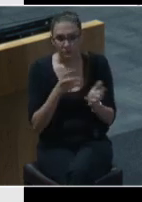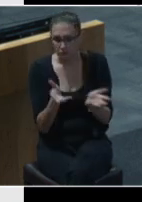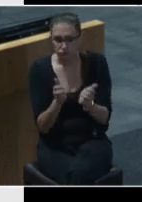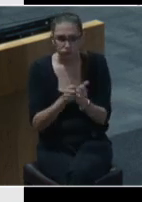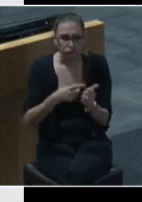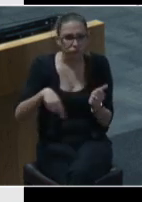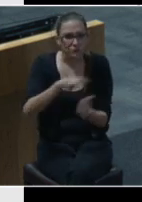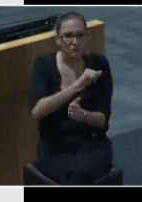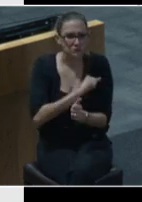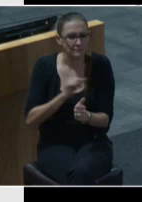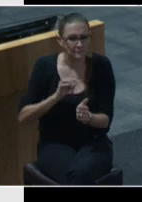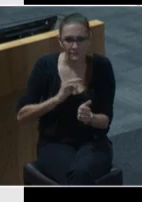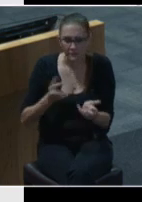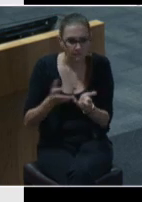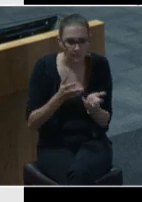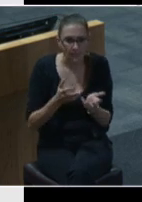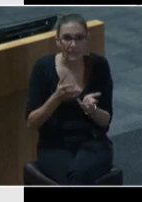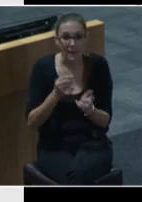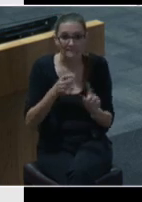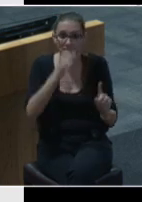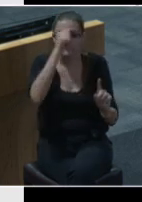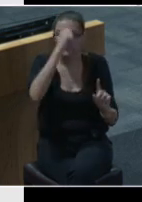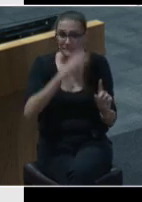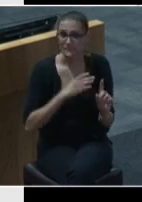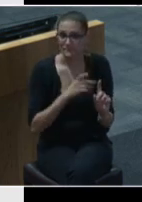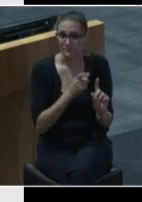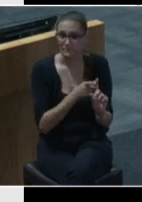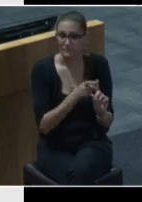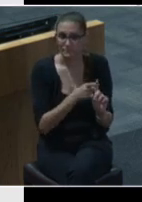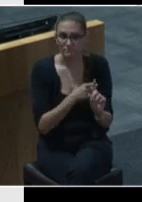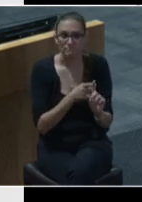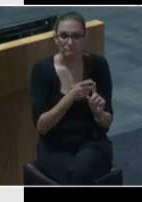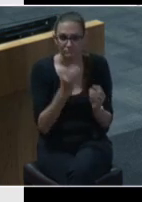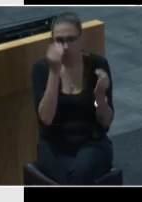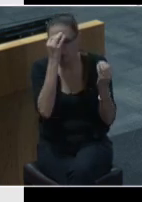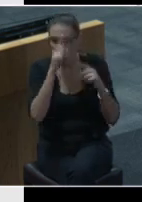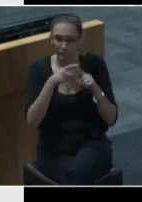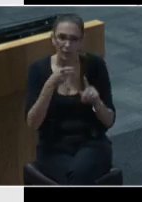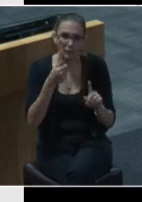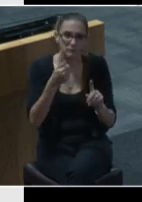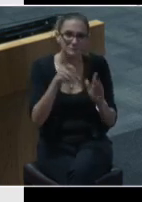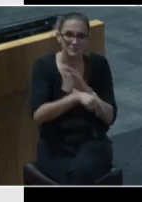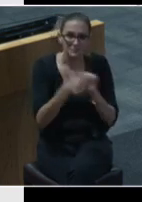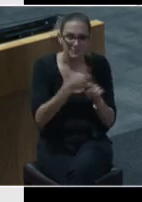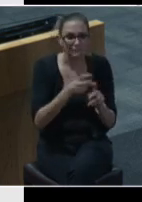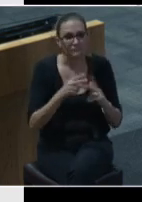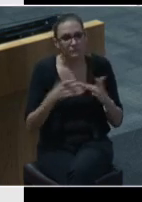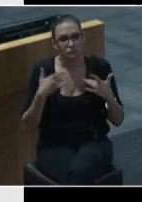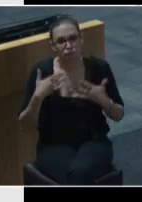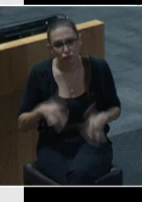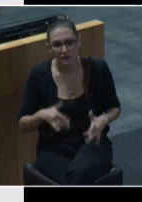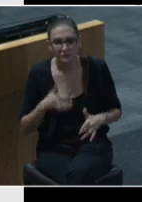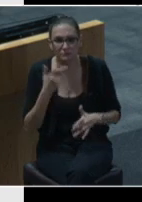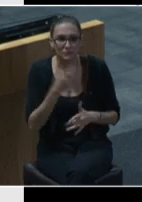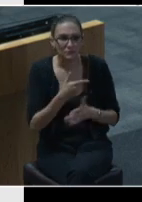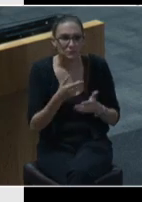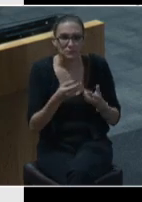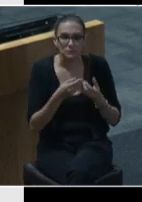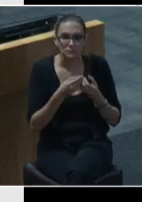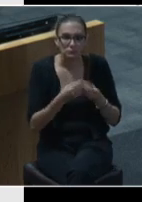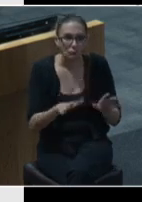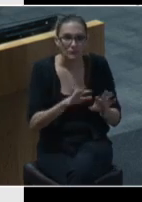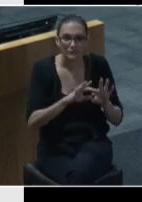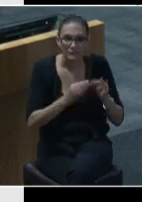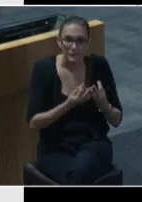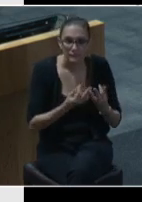and the gentleman was feeling suicidal he was very depressed because he was he lost touch with his family due to